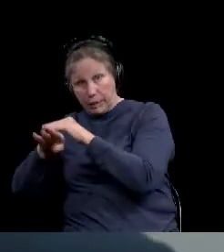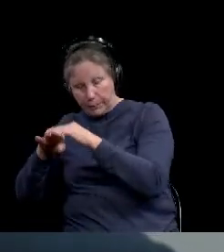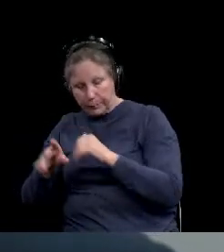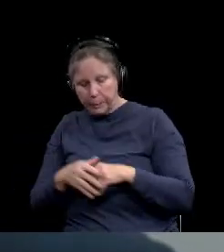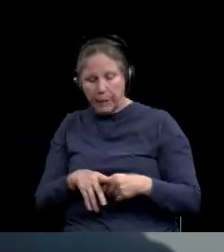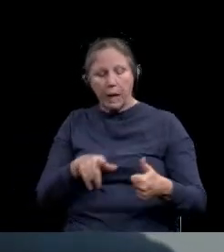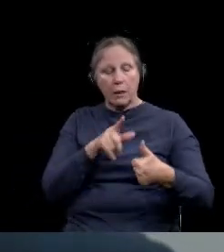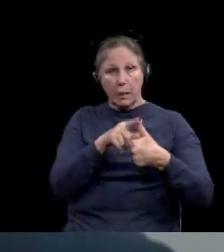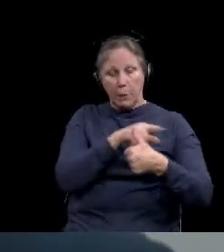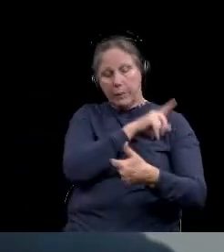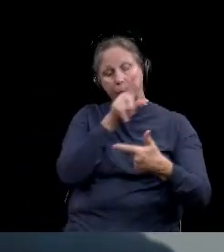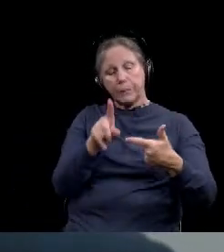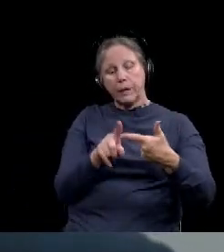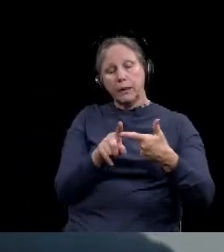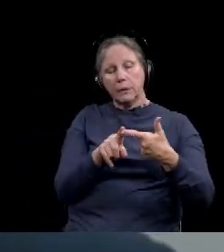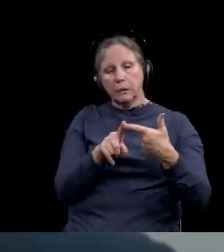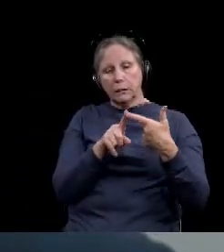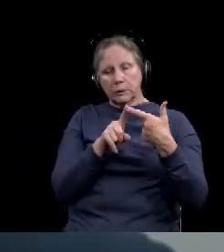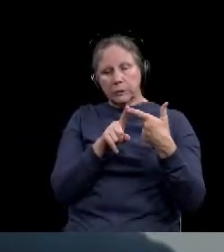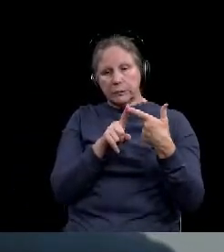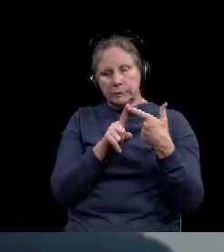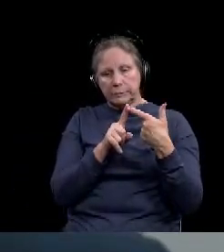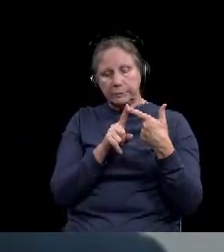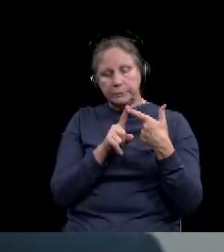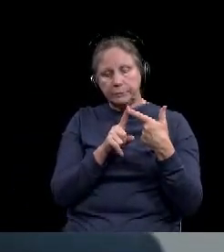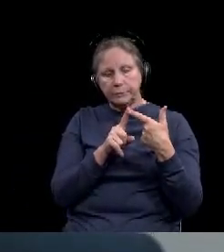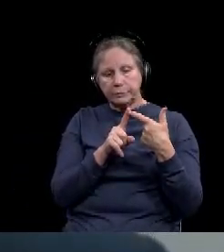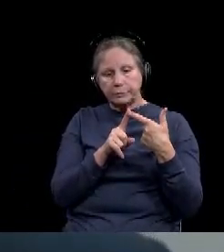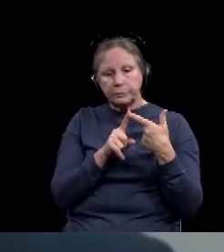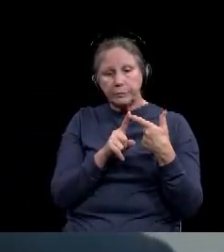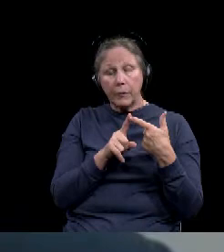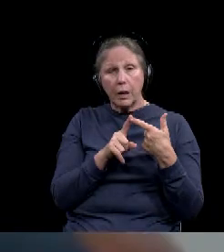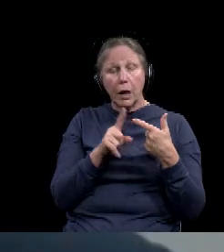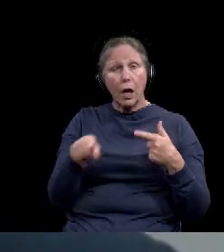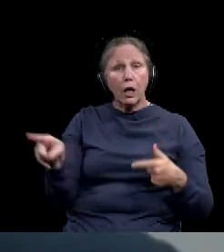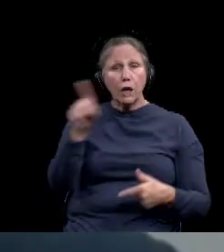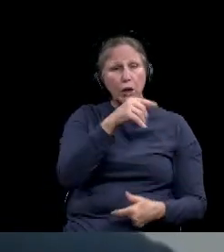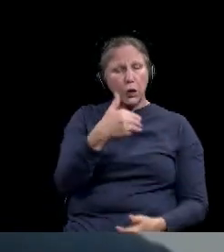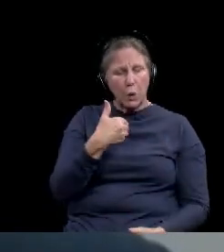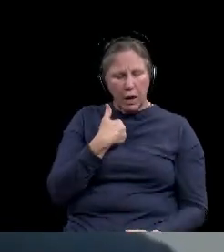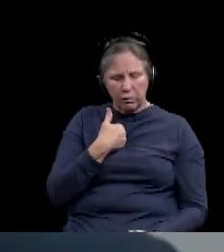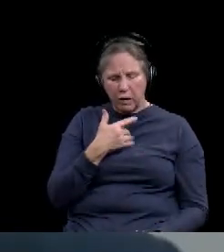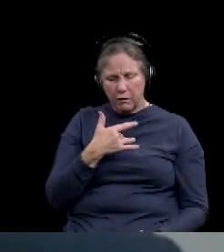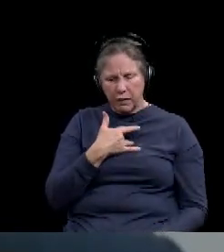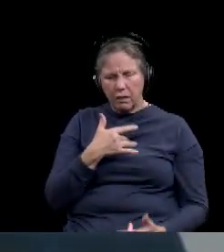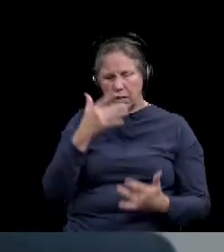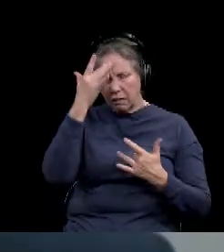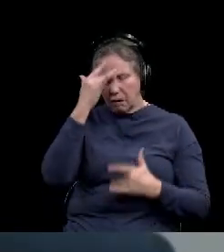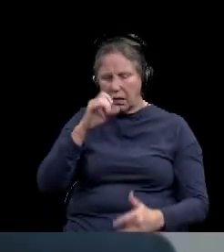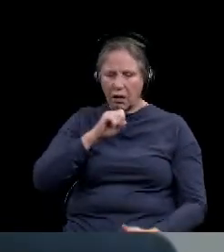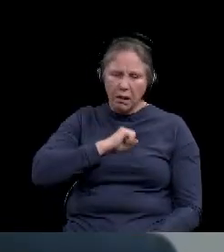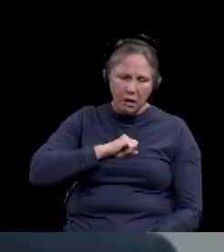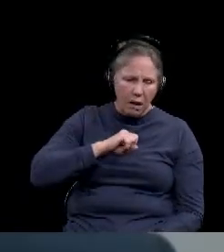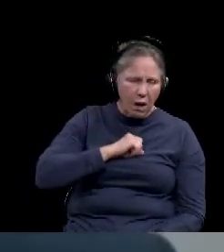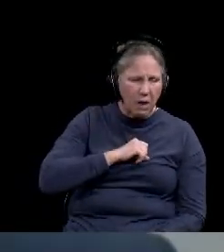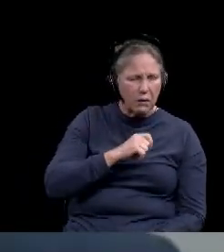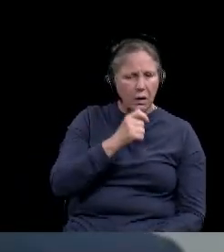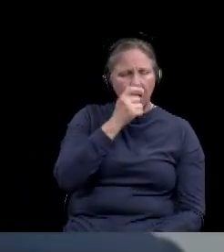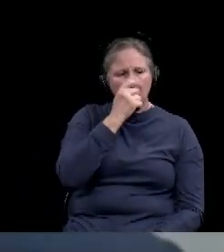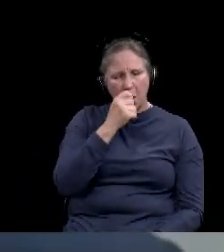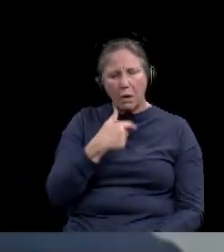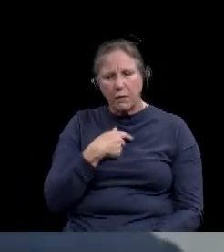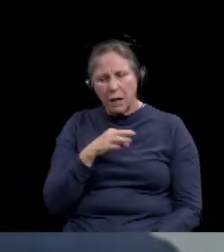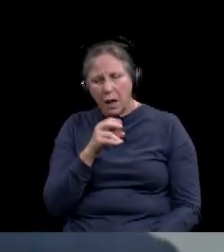the second thing is that, um, everyone with influenza or COVID like illness, cough and cold sort of thing needs a